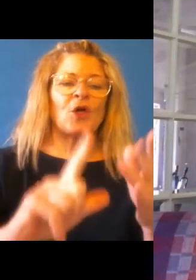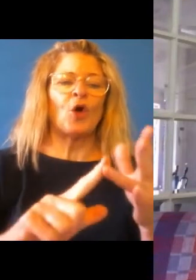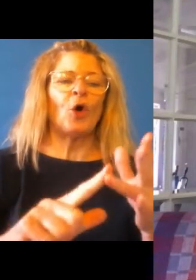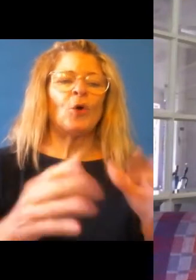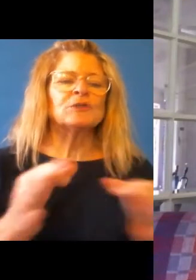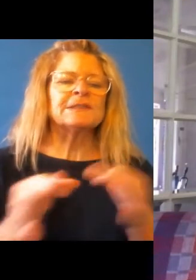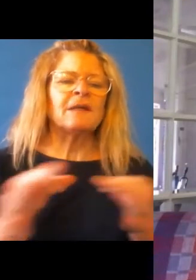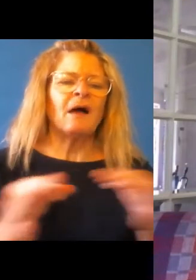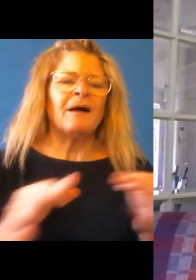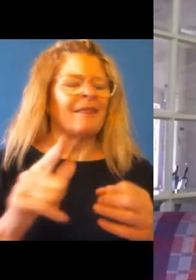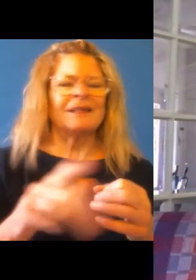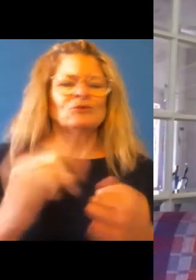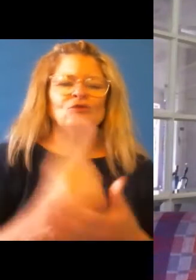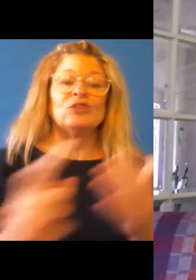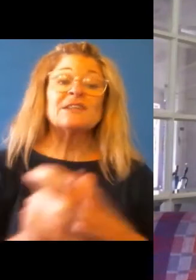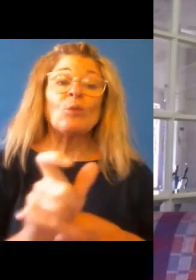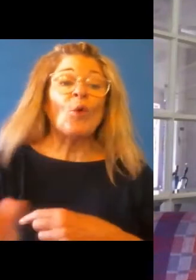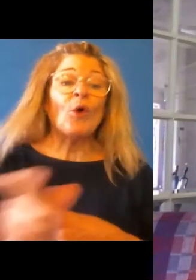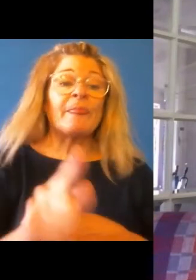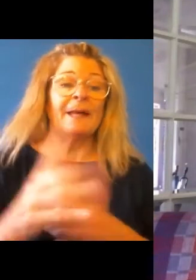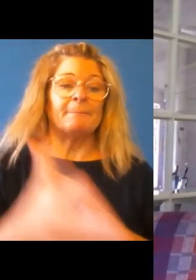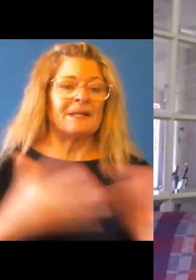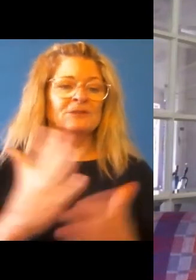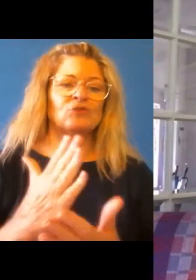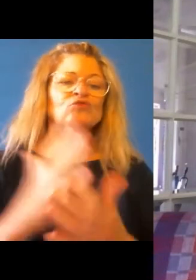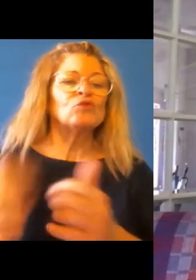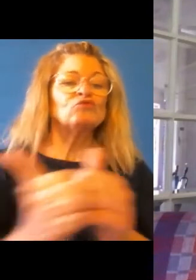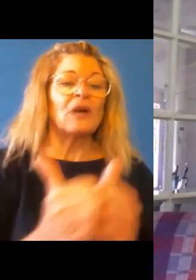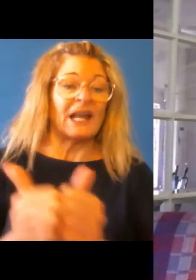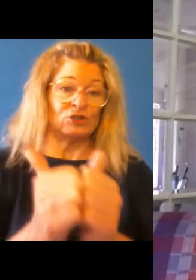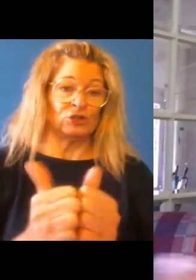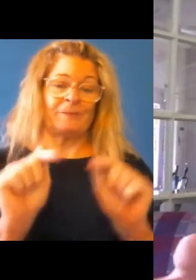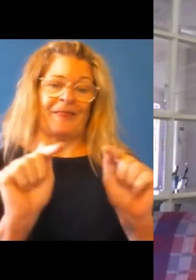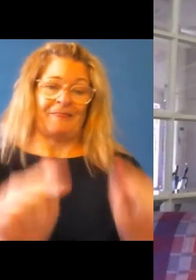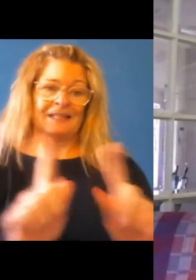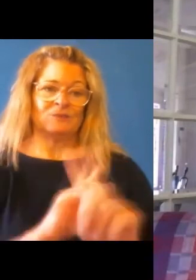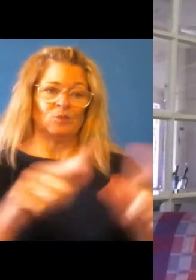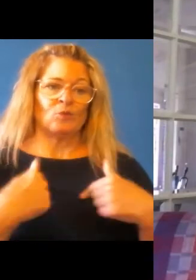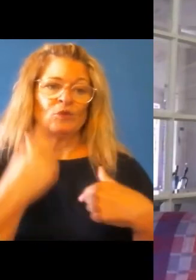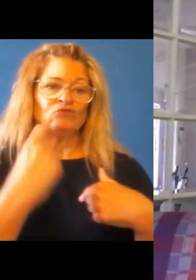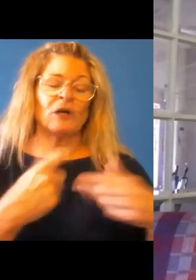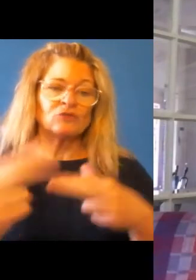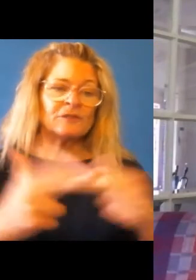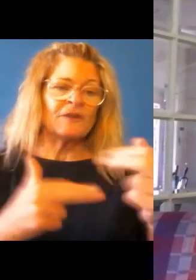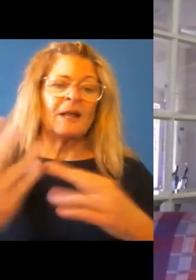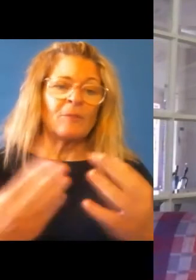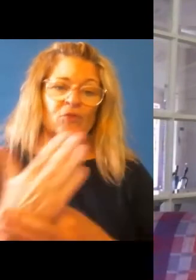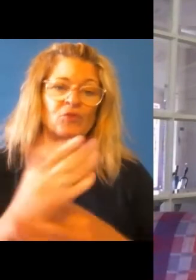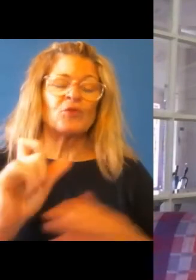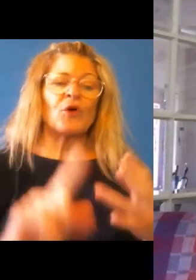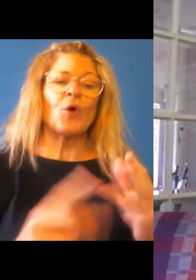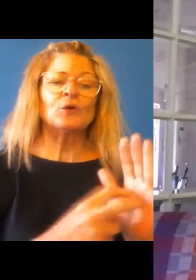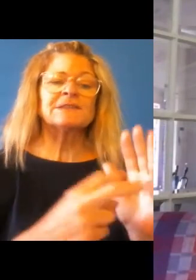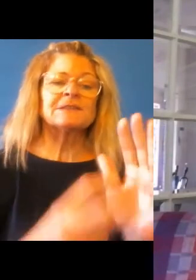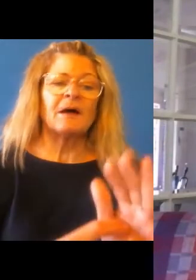a real relationship. And that's what we're able to develop through the, the co-design exercises on the voice. So, yeah, all of those